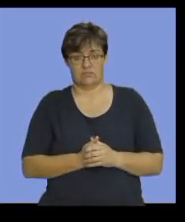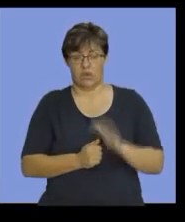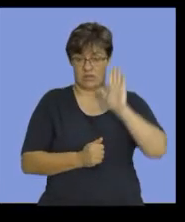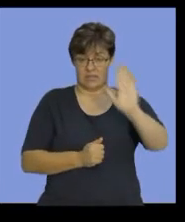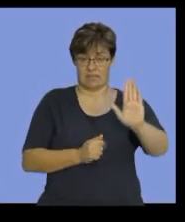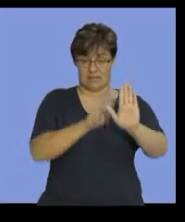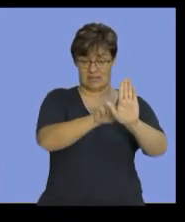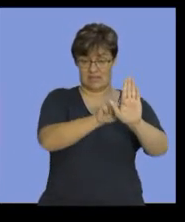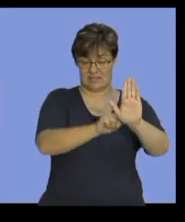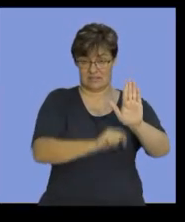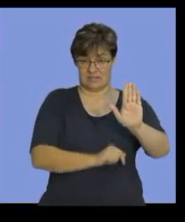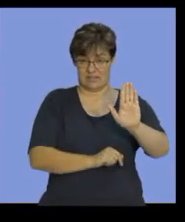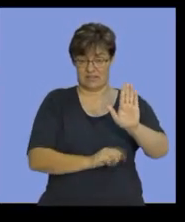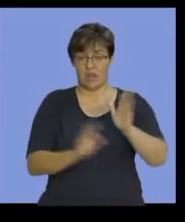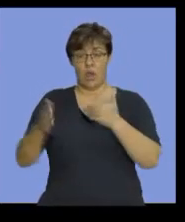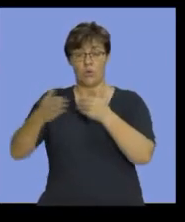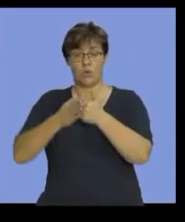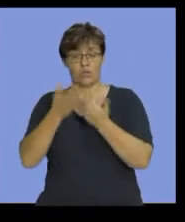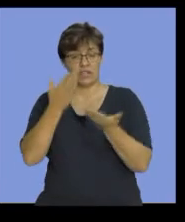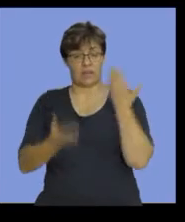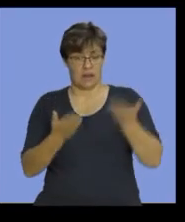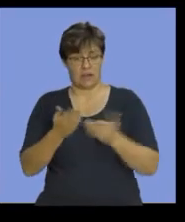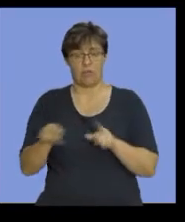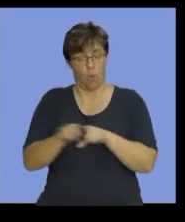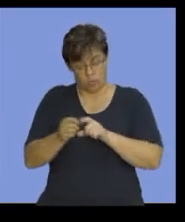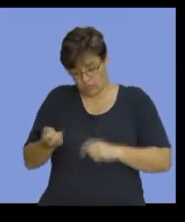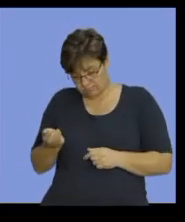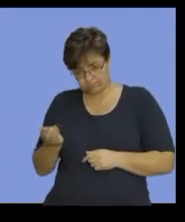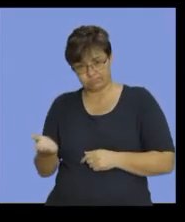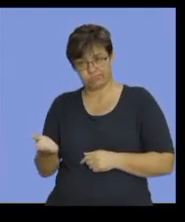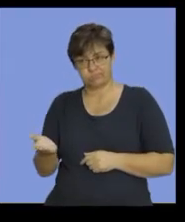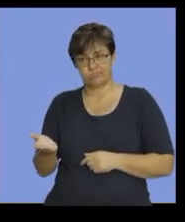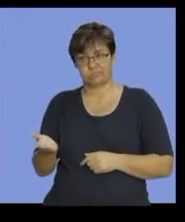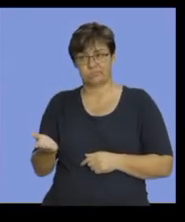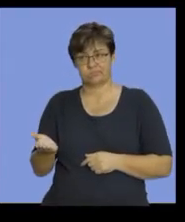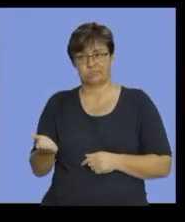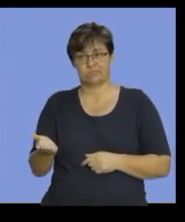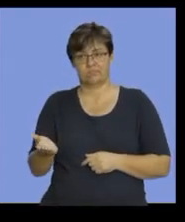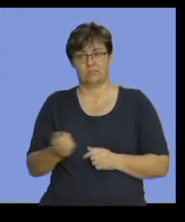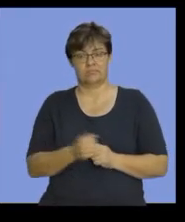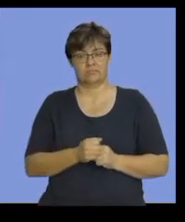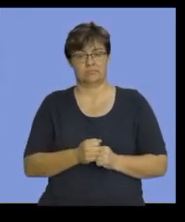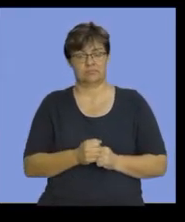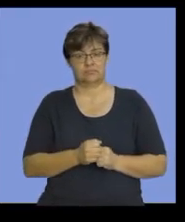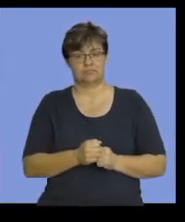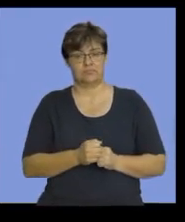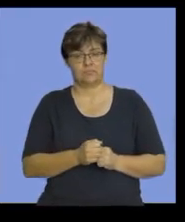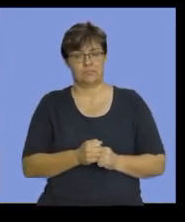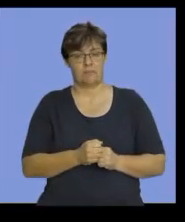side. Closing balance, also given to you, right?